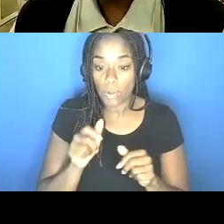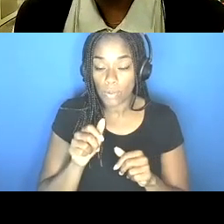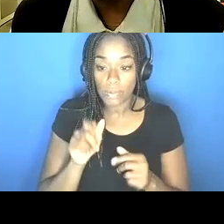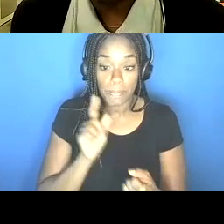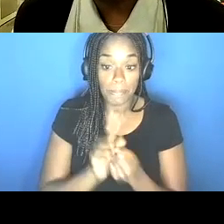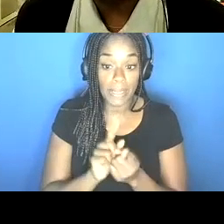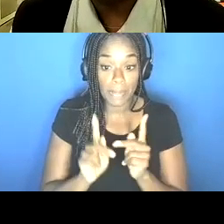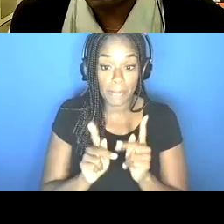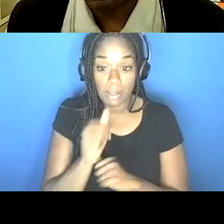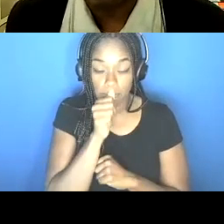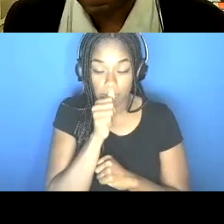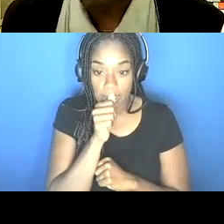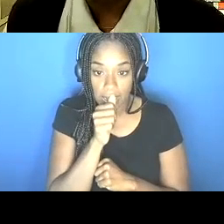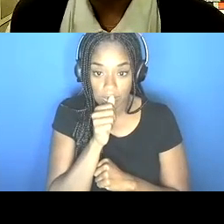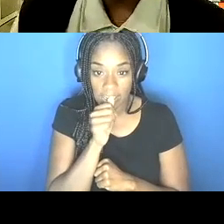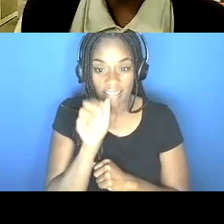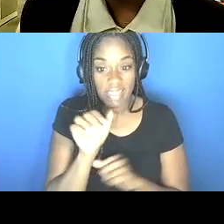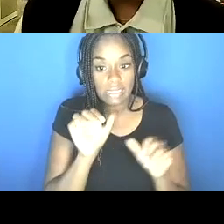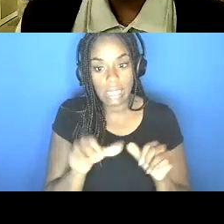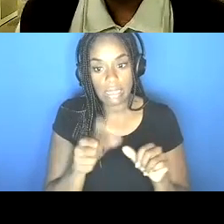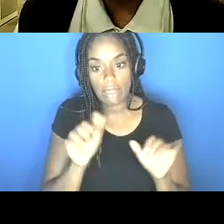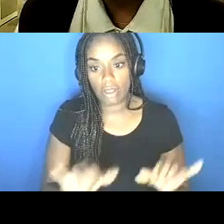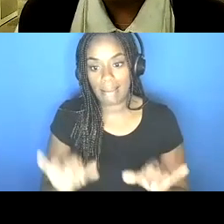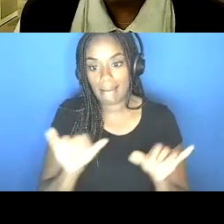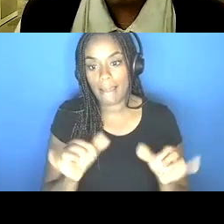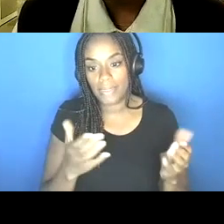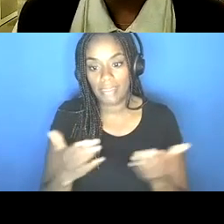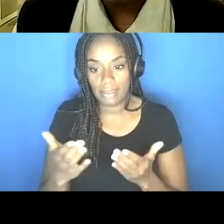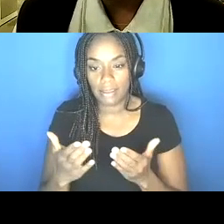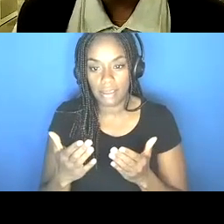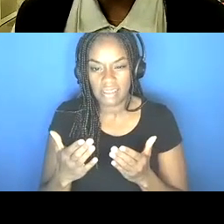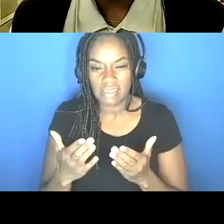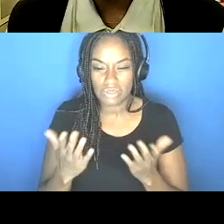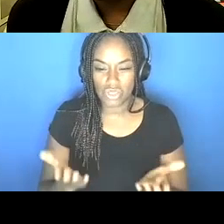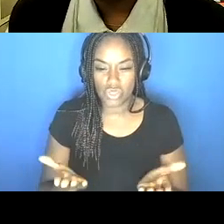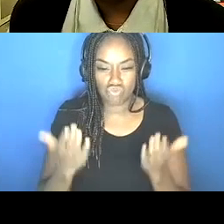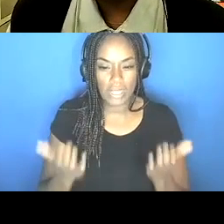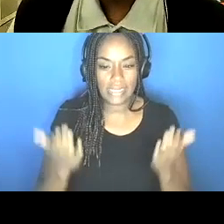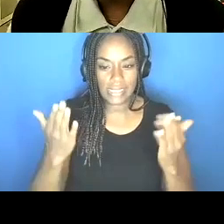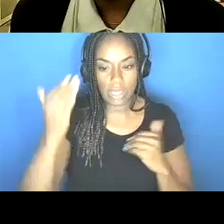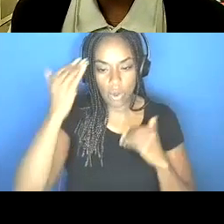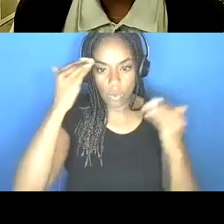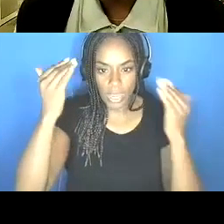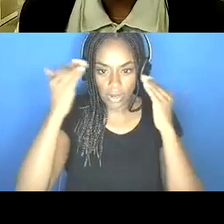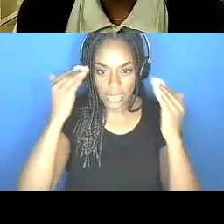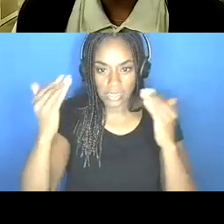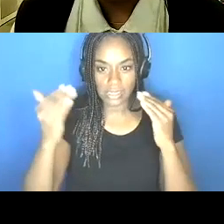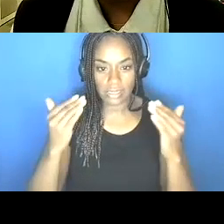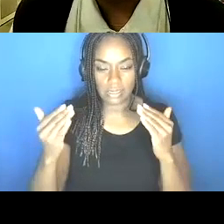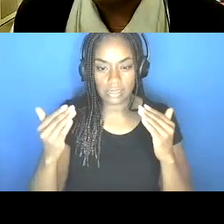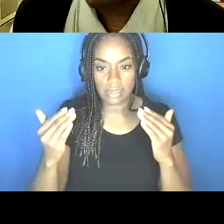uh, that's been a common thing that, uh, a common thing that we found. And so just regular raising awareness, um, that having, uh, uh,